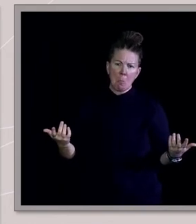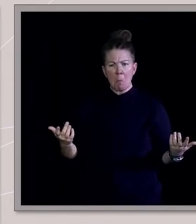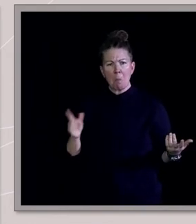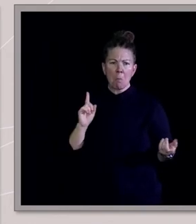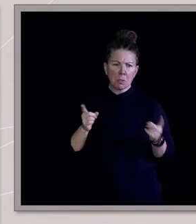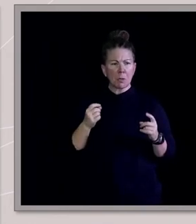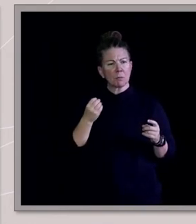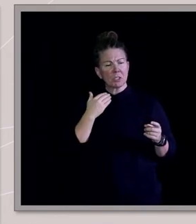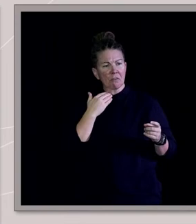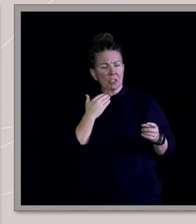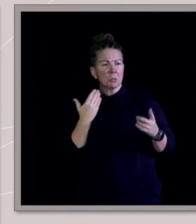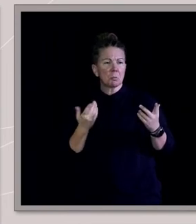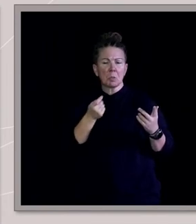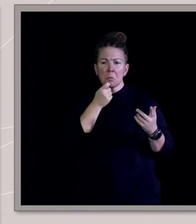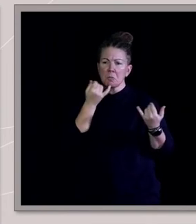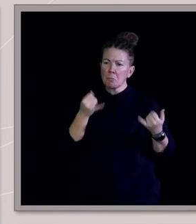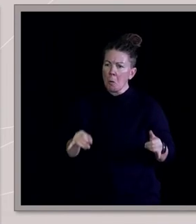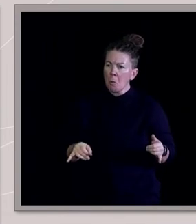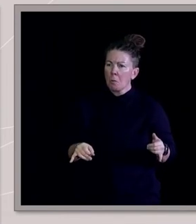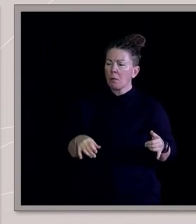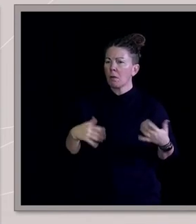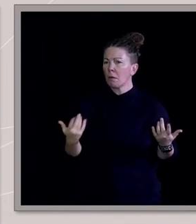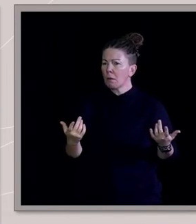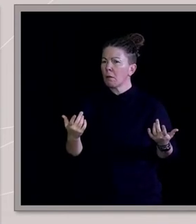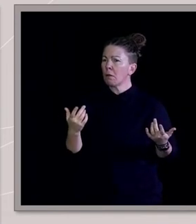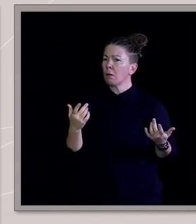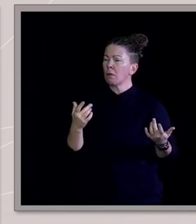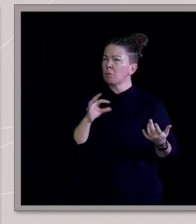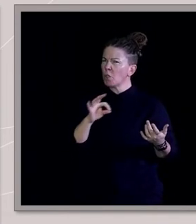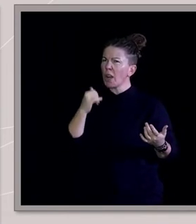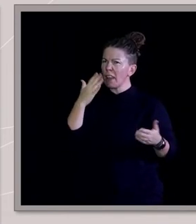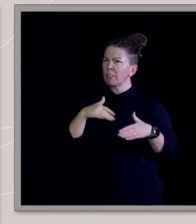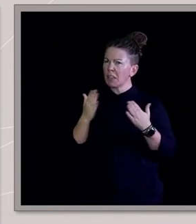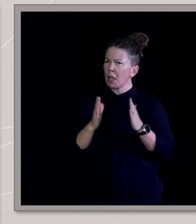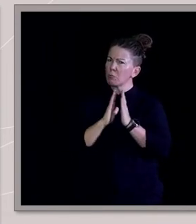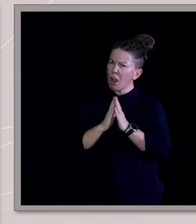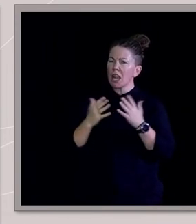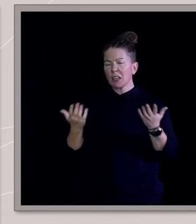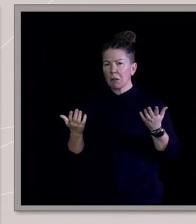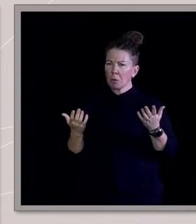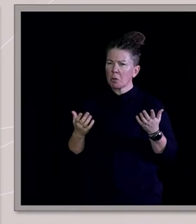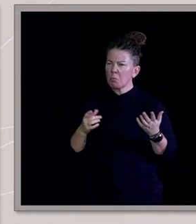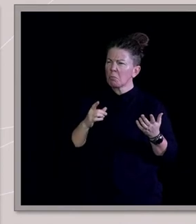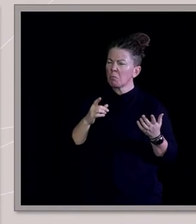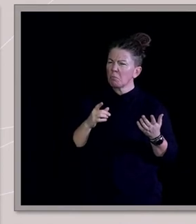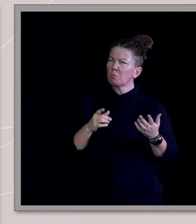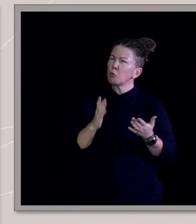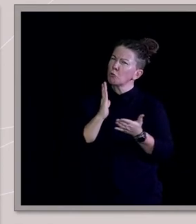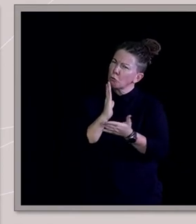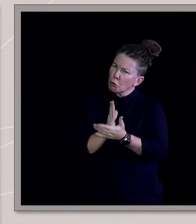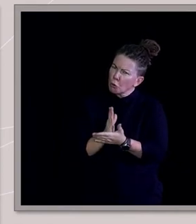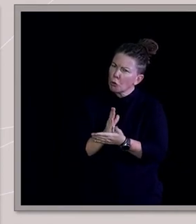selfish or done the wrong thing or where I haven't, you know, spent every day praying. And I guess, yeah, you could technically argue, I haven't given it